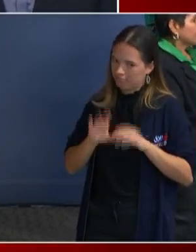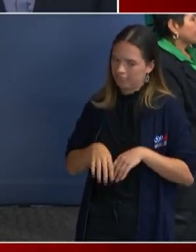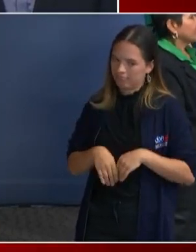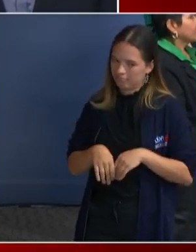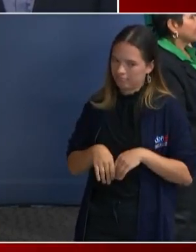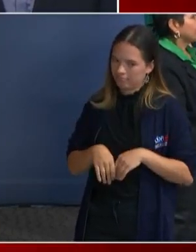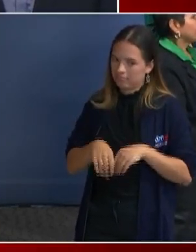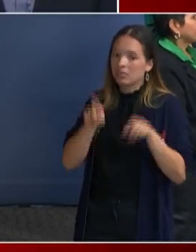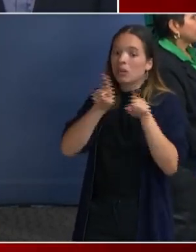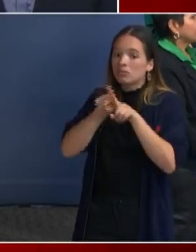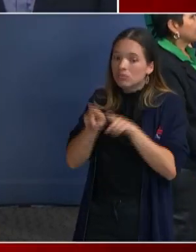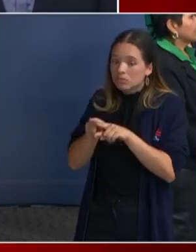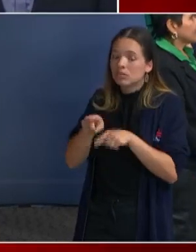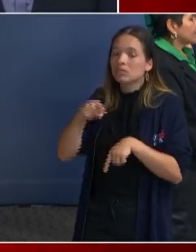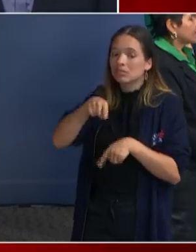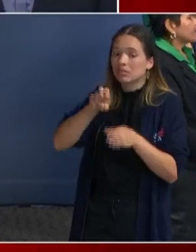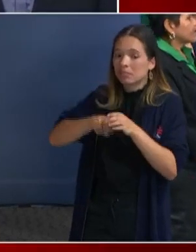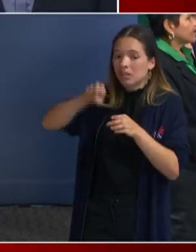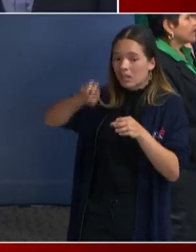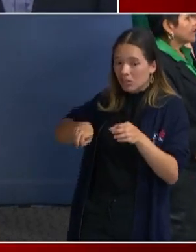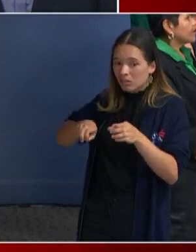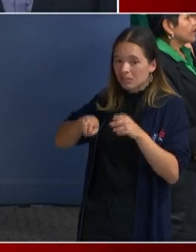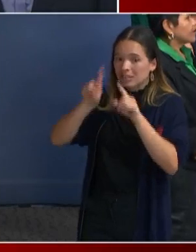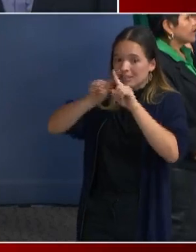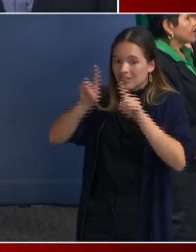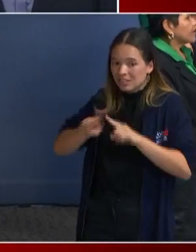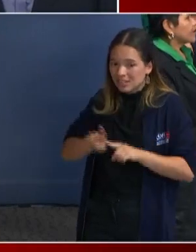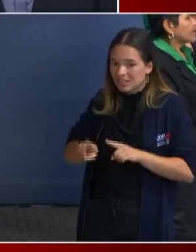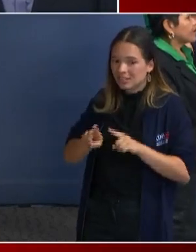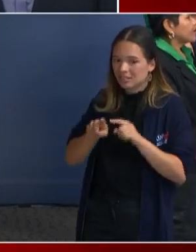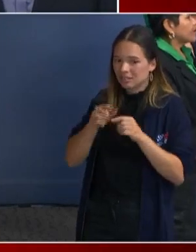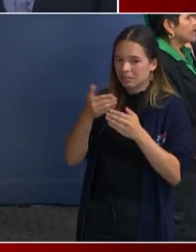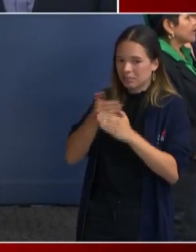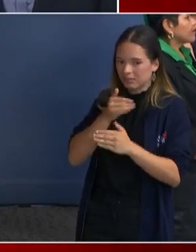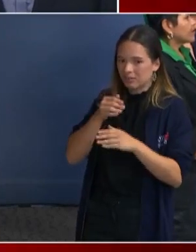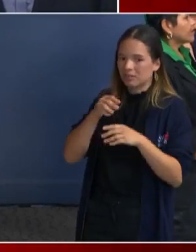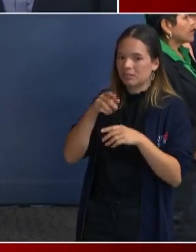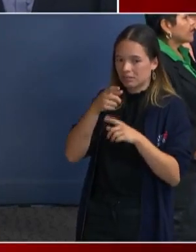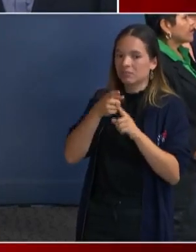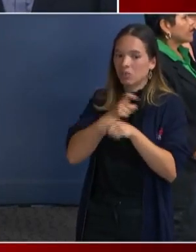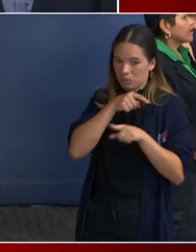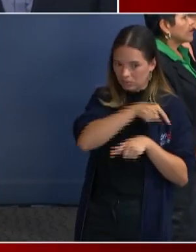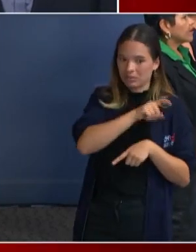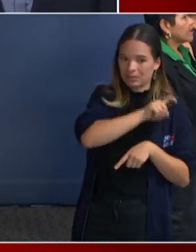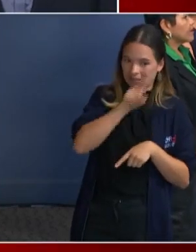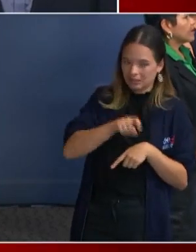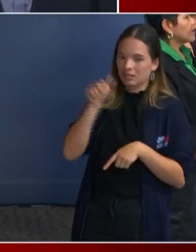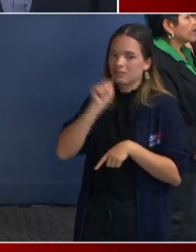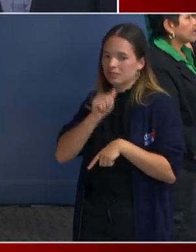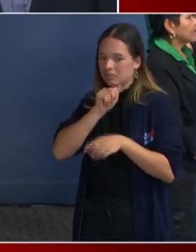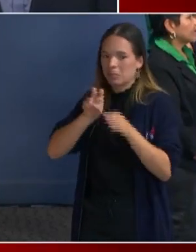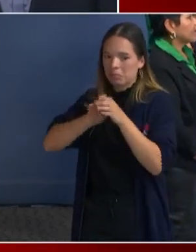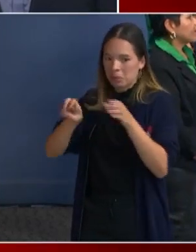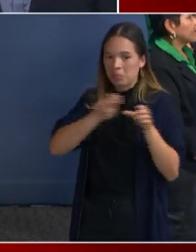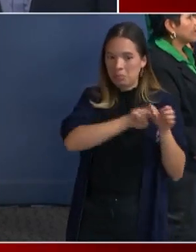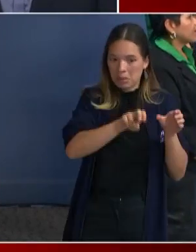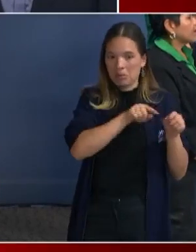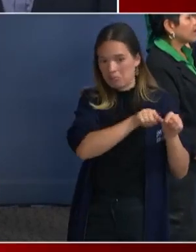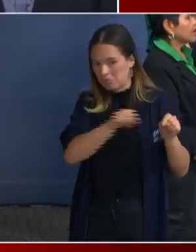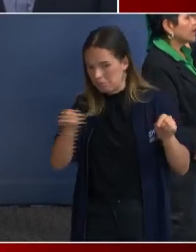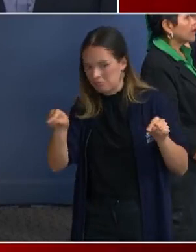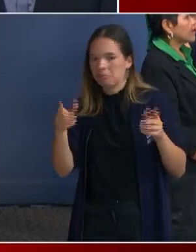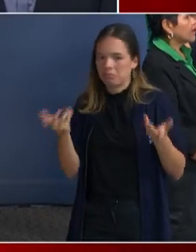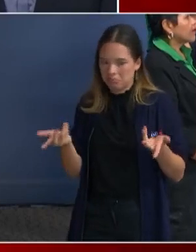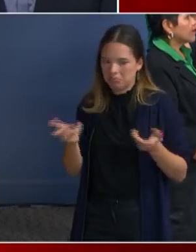places from Texas to DC. I'm not sure that people, um, aren't promised that they're going to